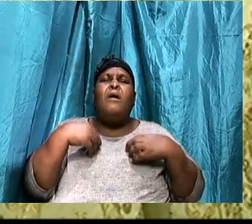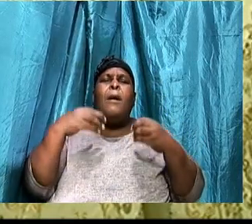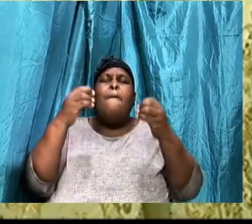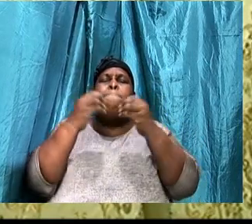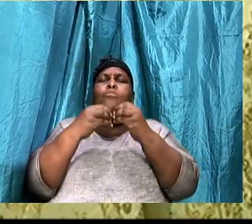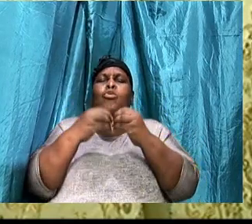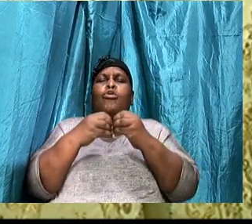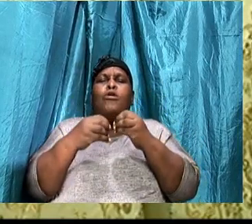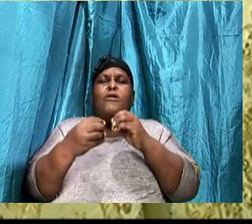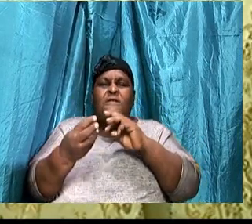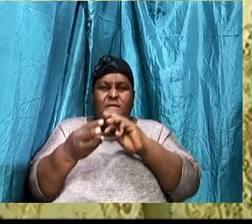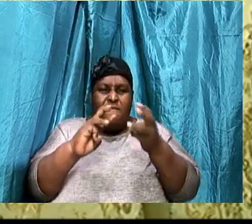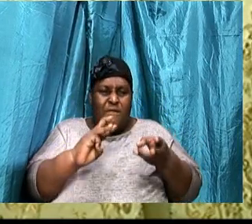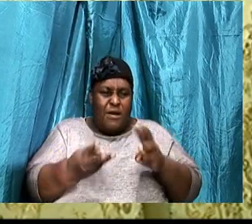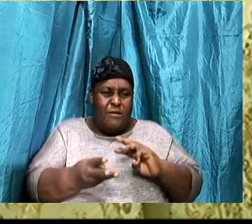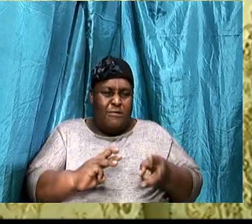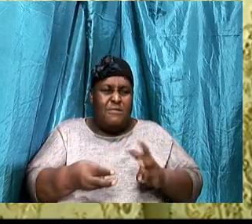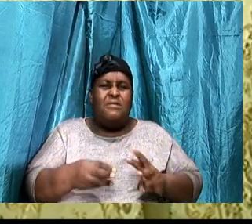than, They will ever be,